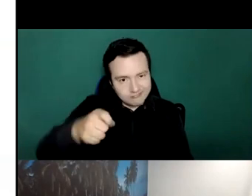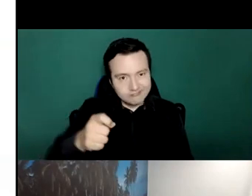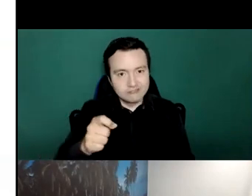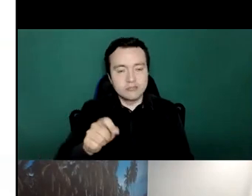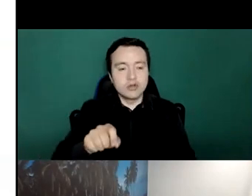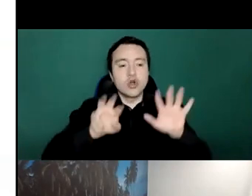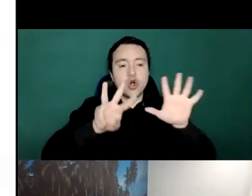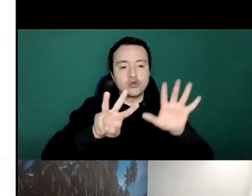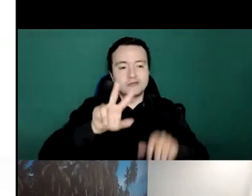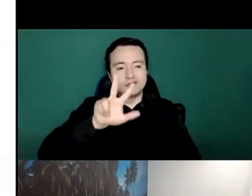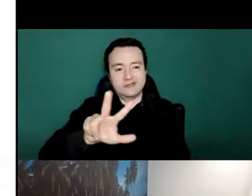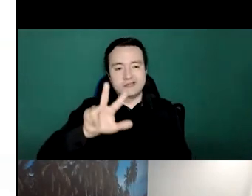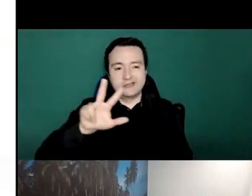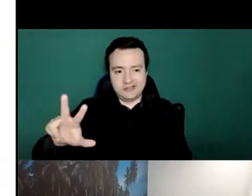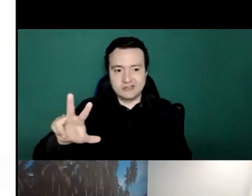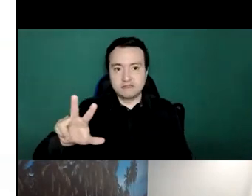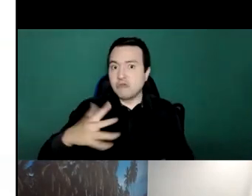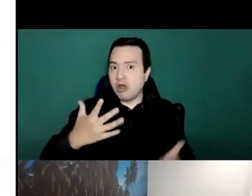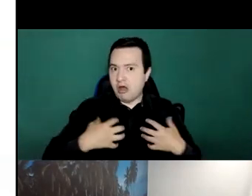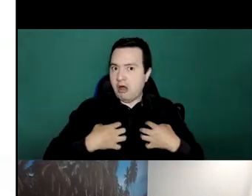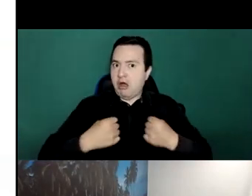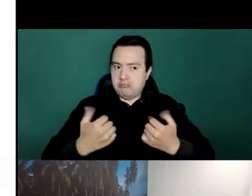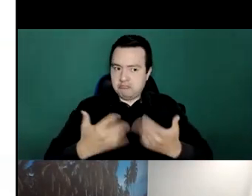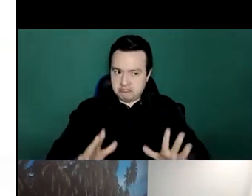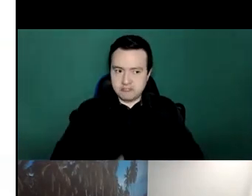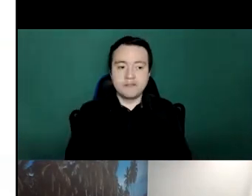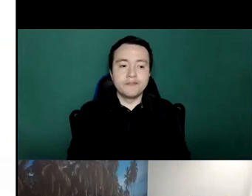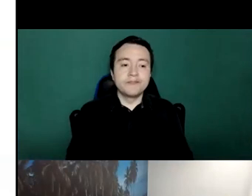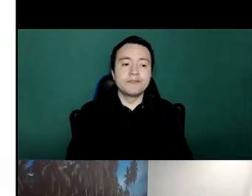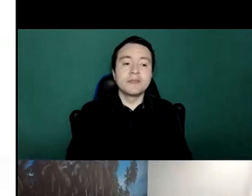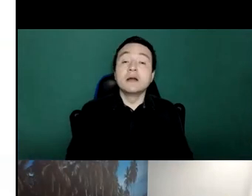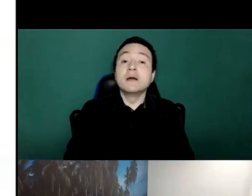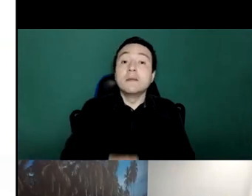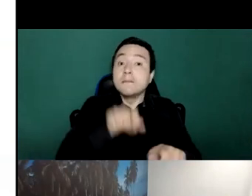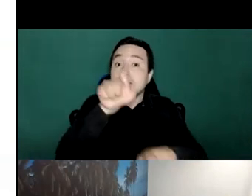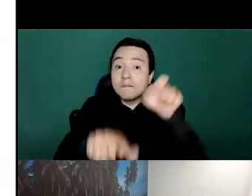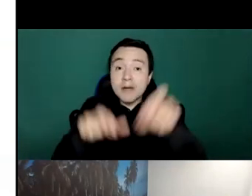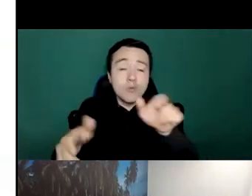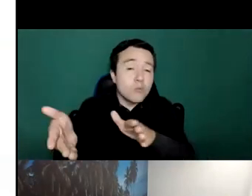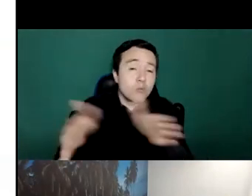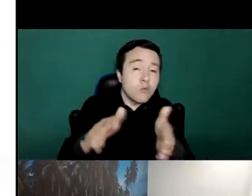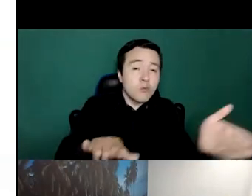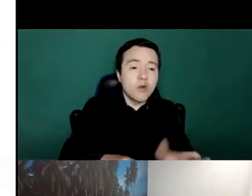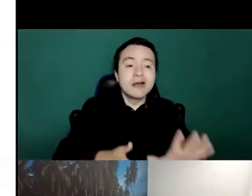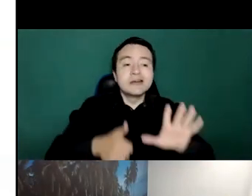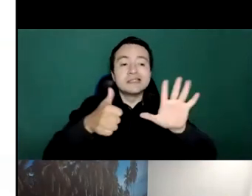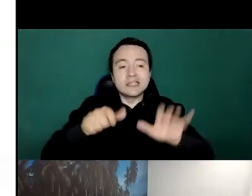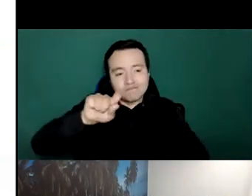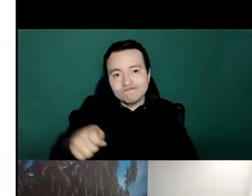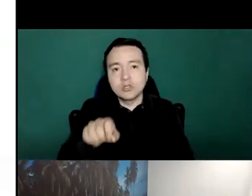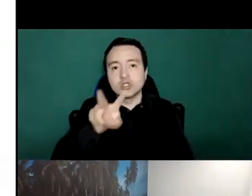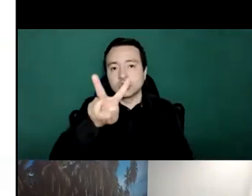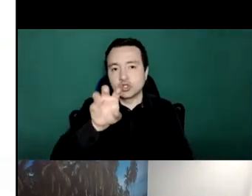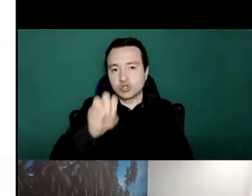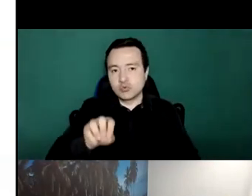represented in green in this chart 6209 people passed away and